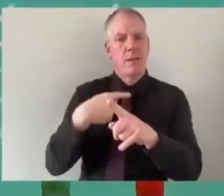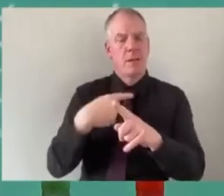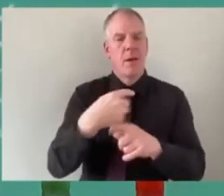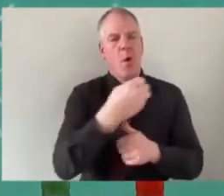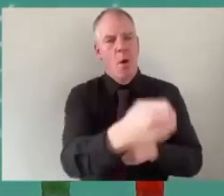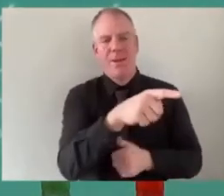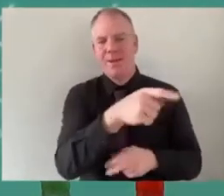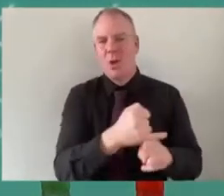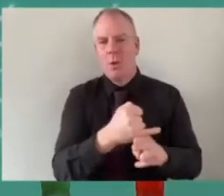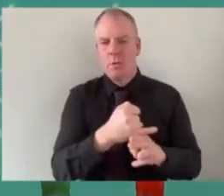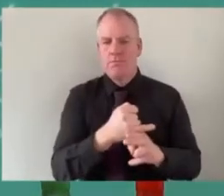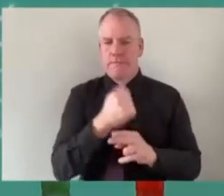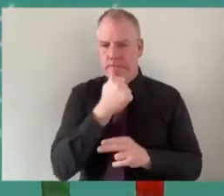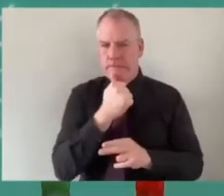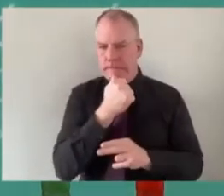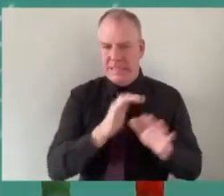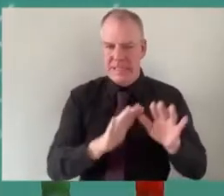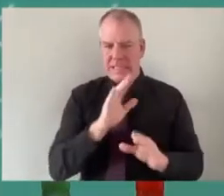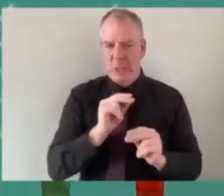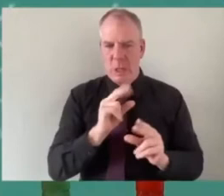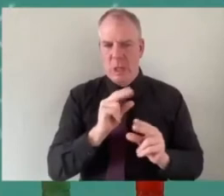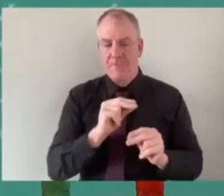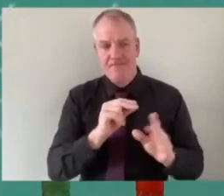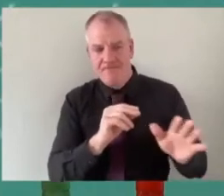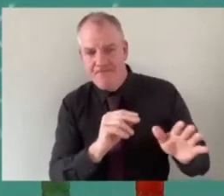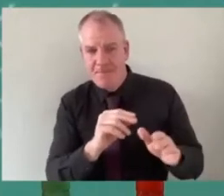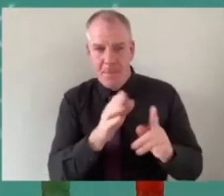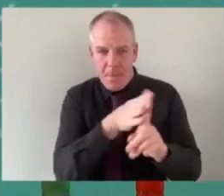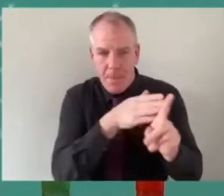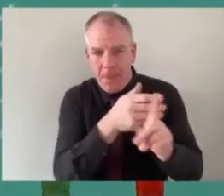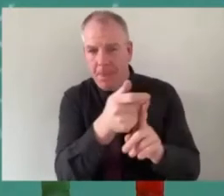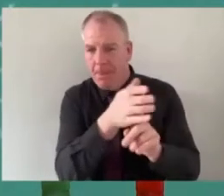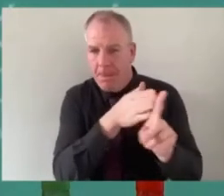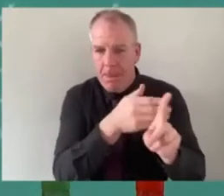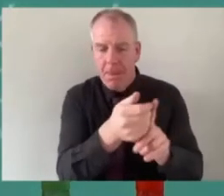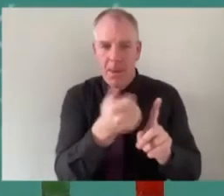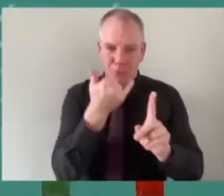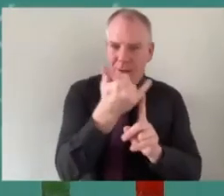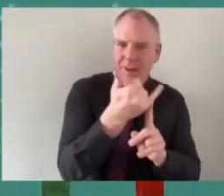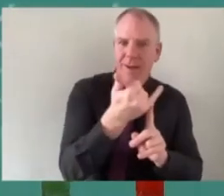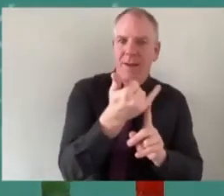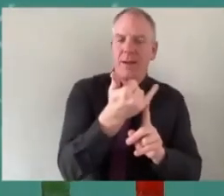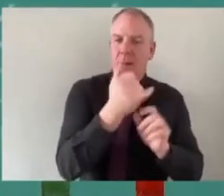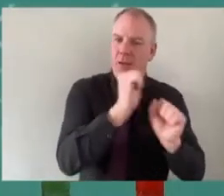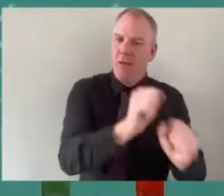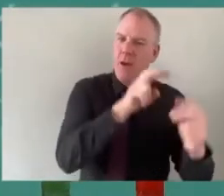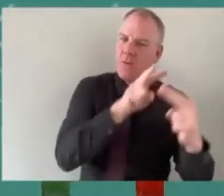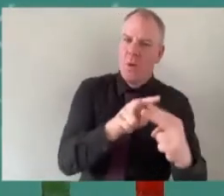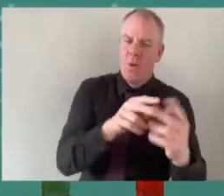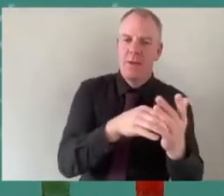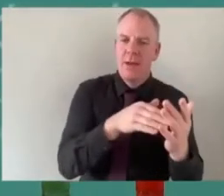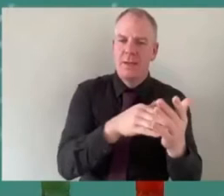a wee bit of time and you might need um just to spend that wee bit more time trying to um i suppose see their point of view but also you know